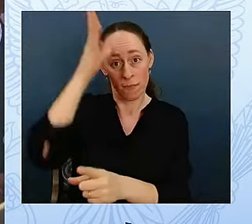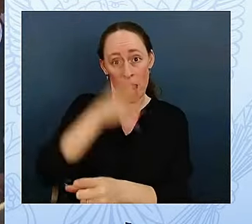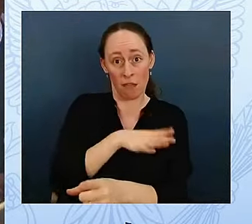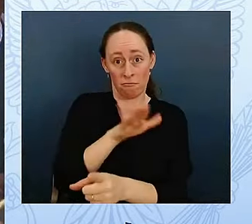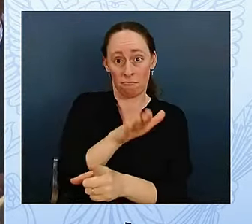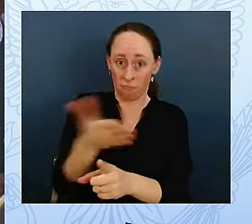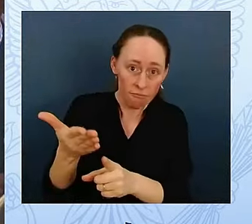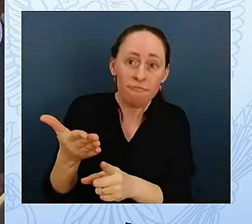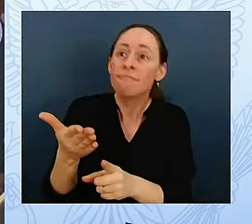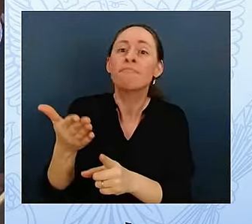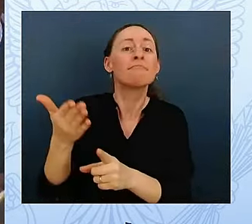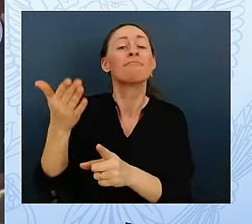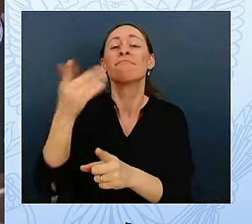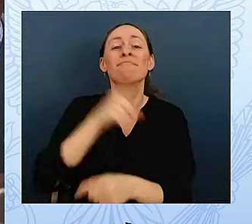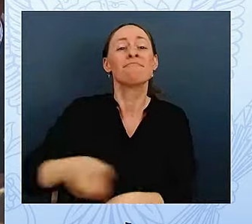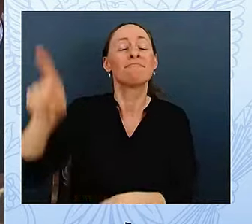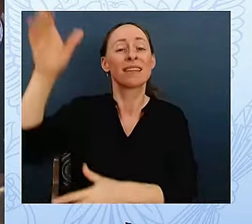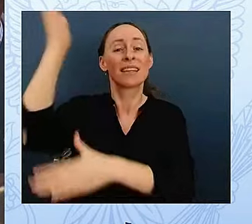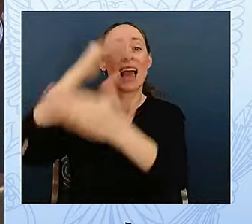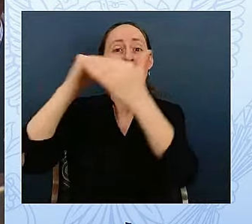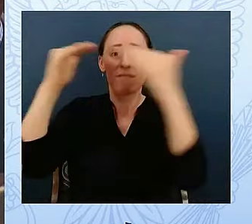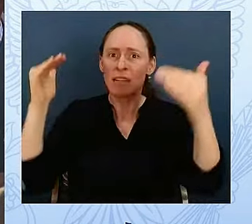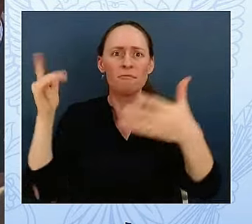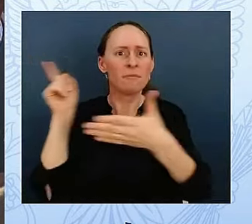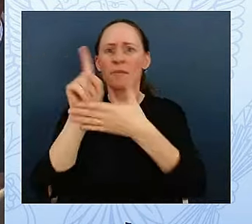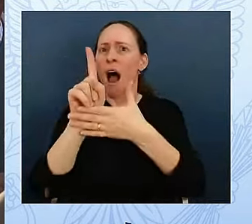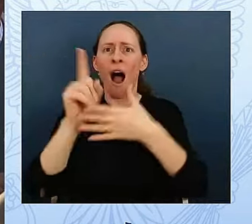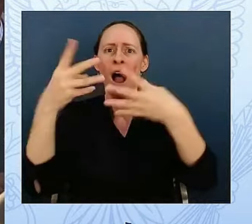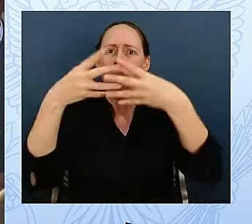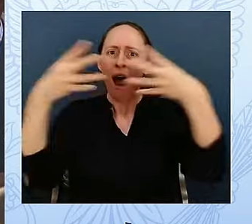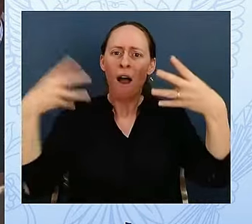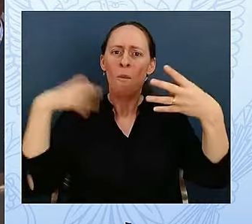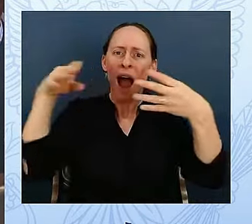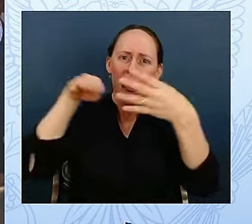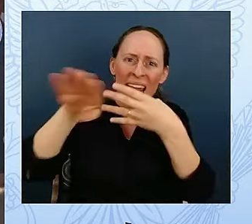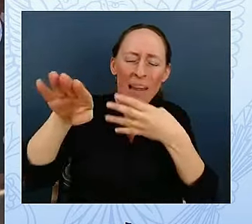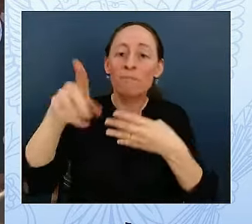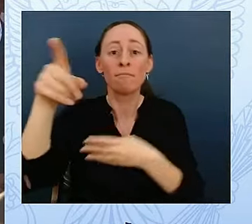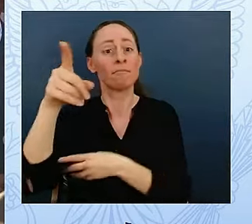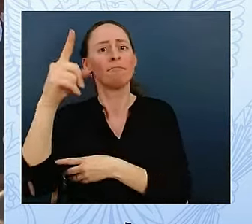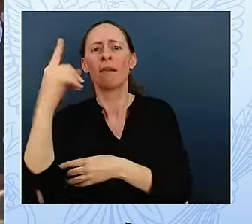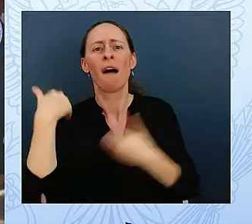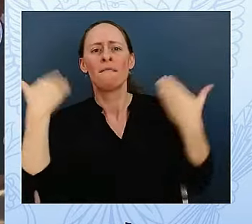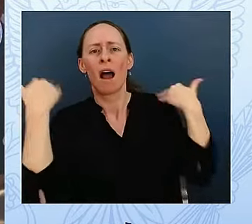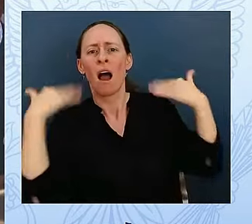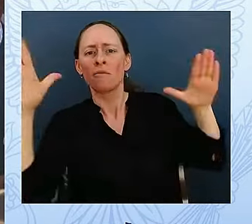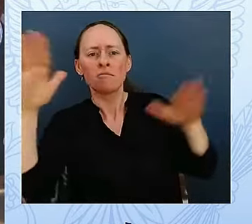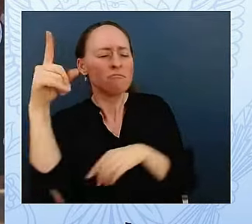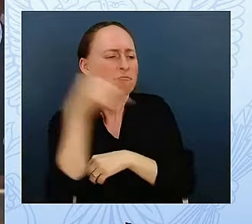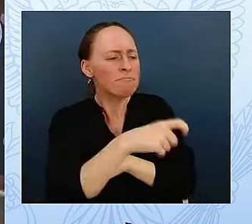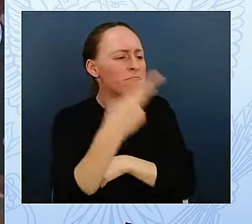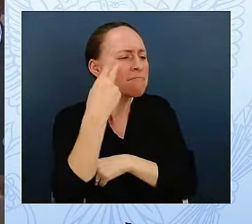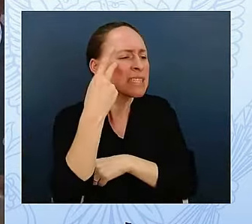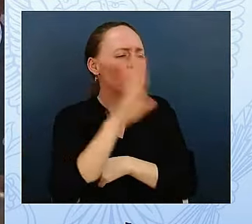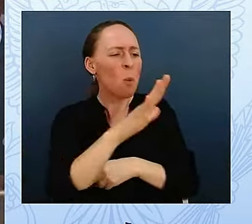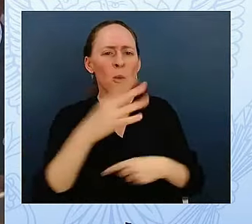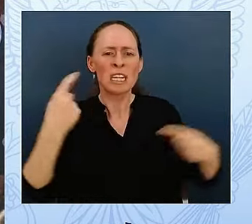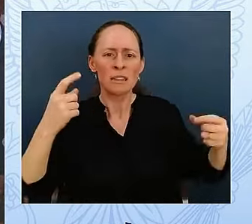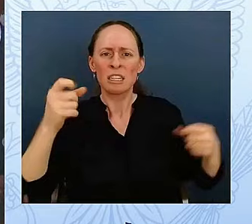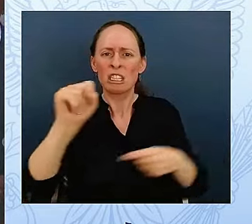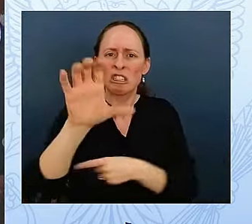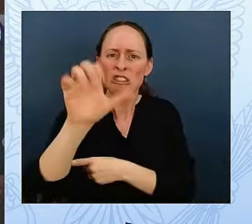scars. St. Peter says, what a pity. Was there nothing worth fighting for? We are rightly